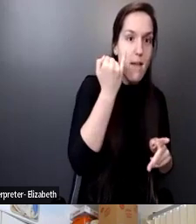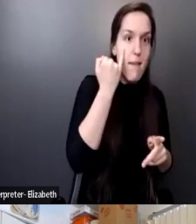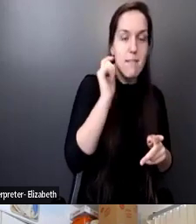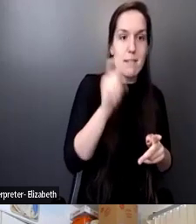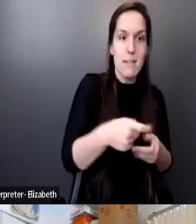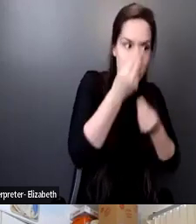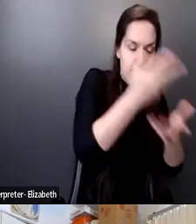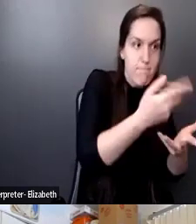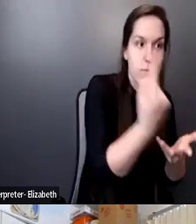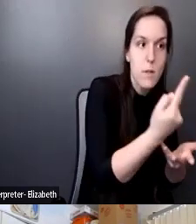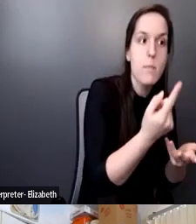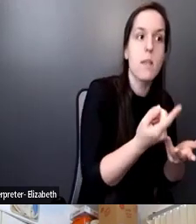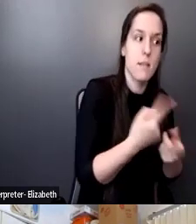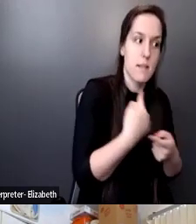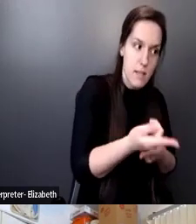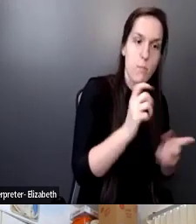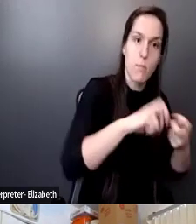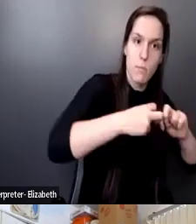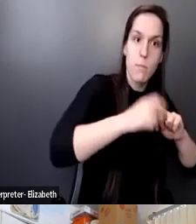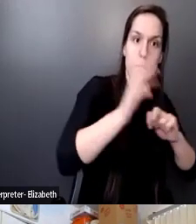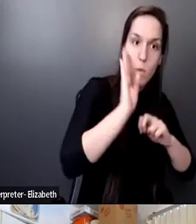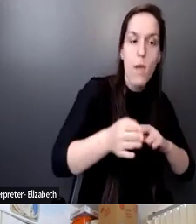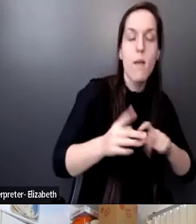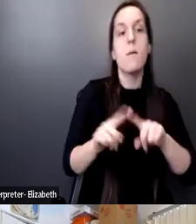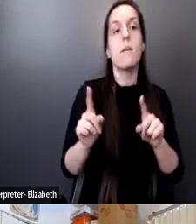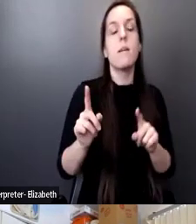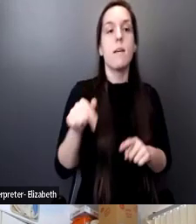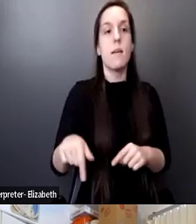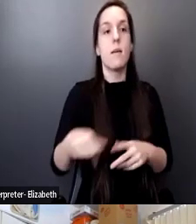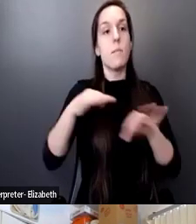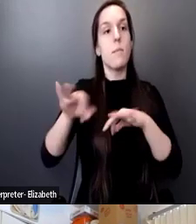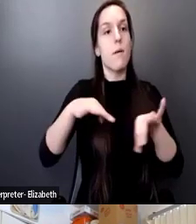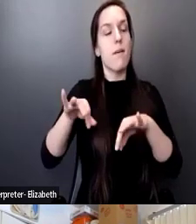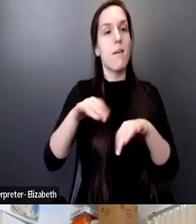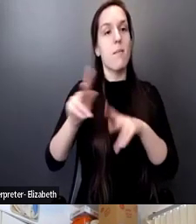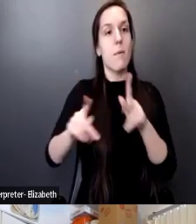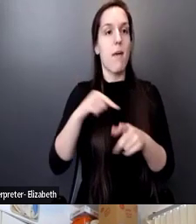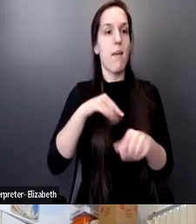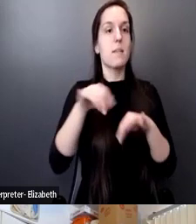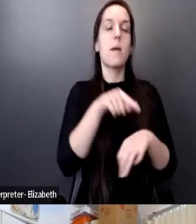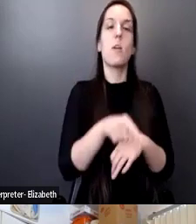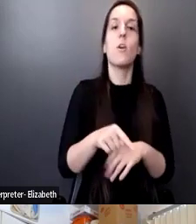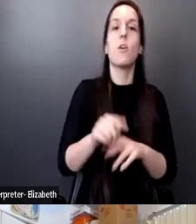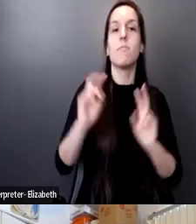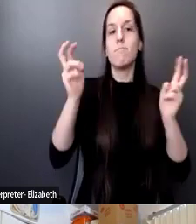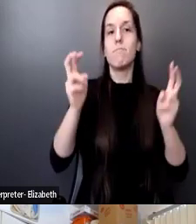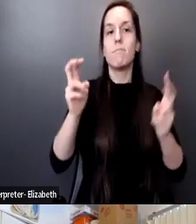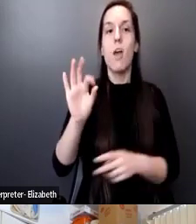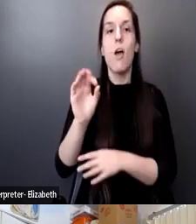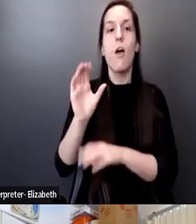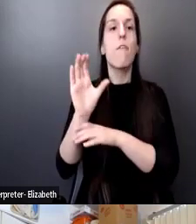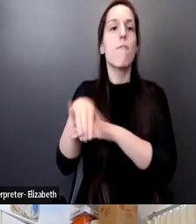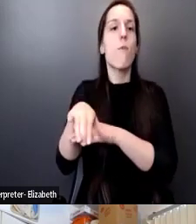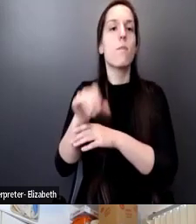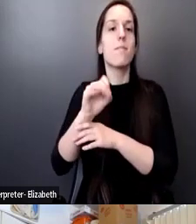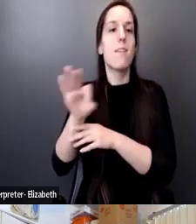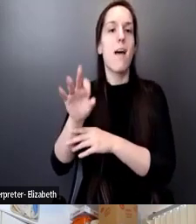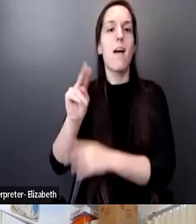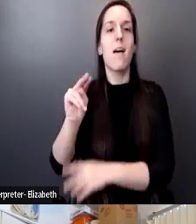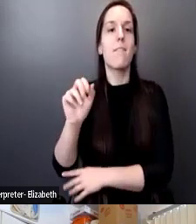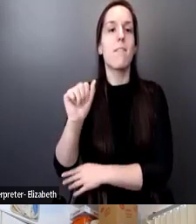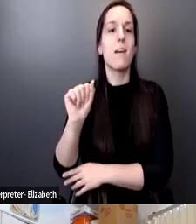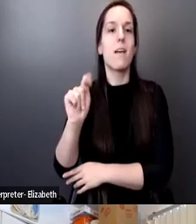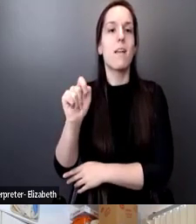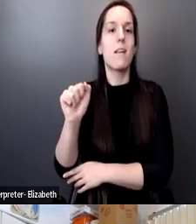the problems. So she, people have described her as a force of nature. And she saw